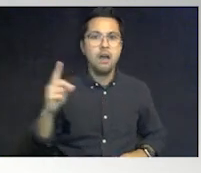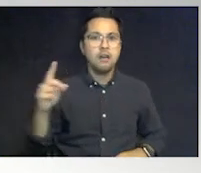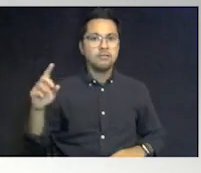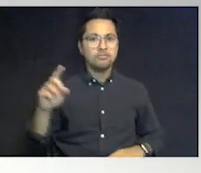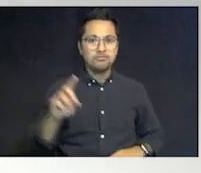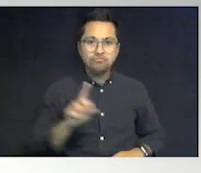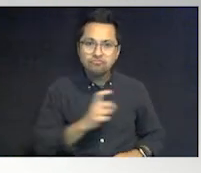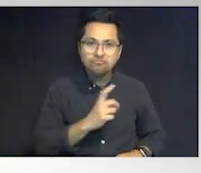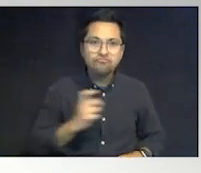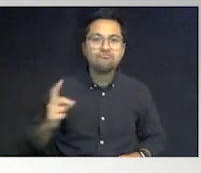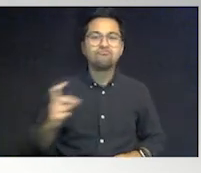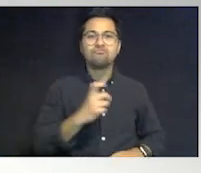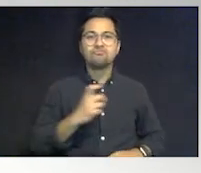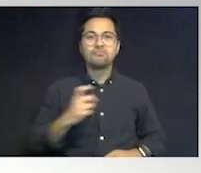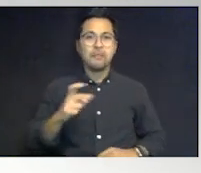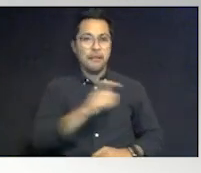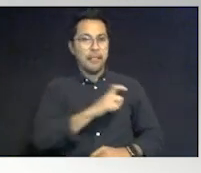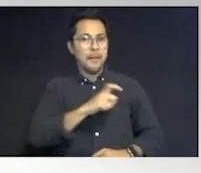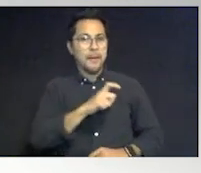line. Police.